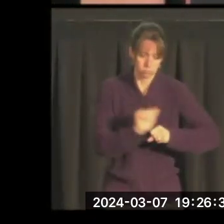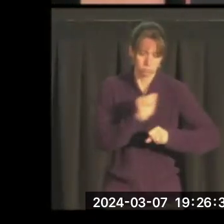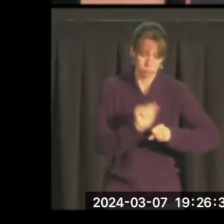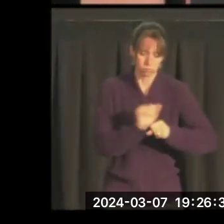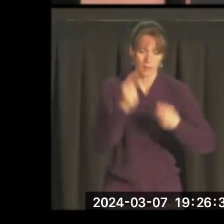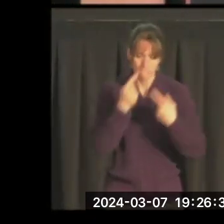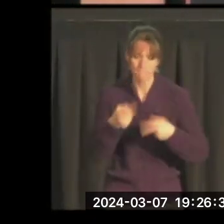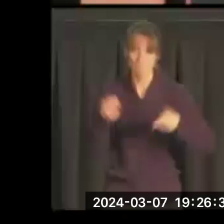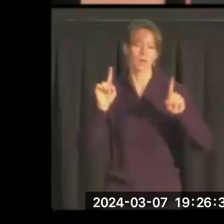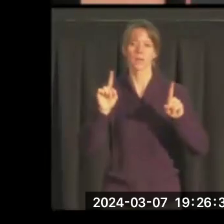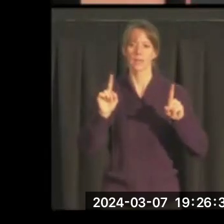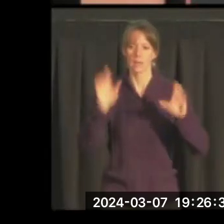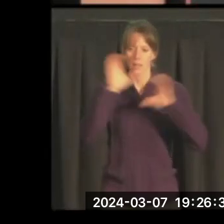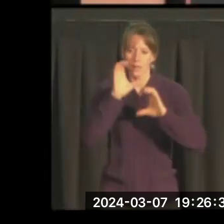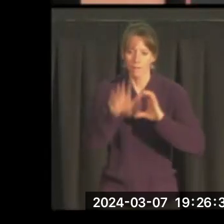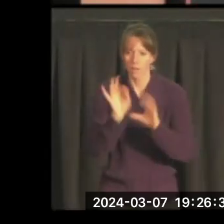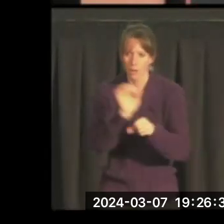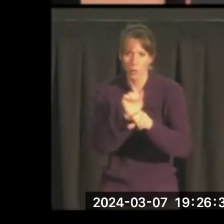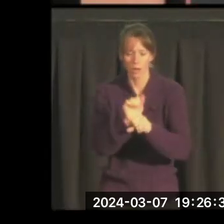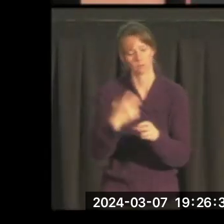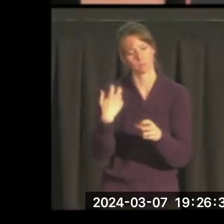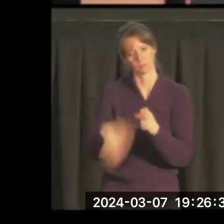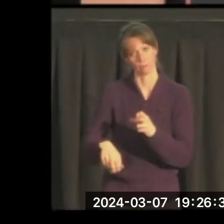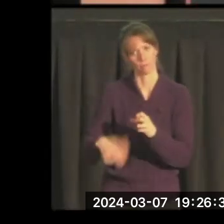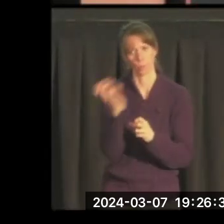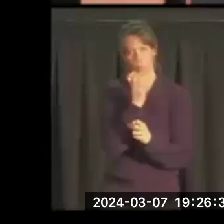He's trying to find work that's very, very difficult to do.